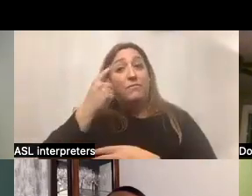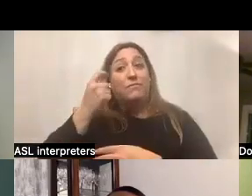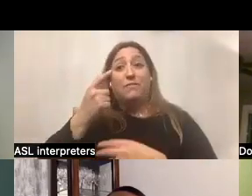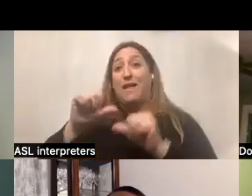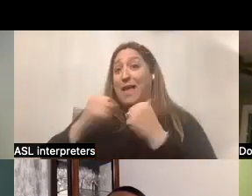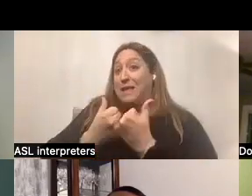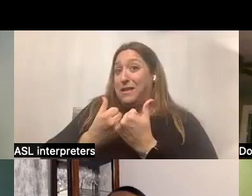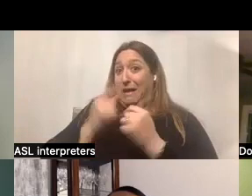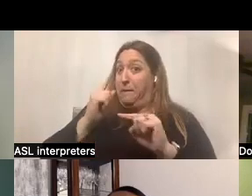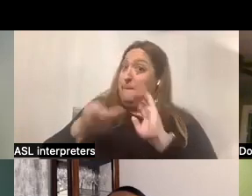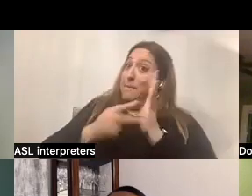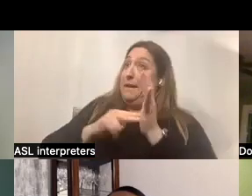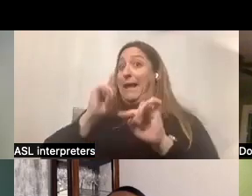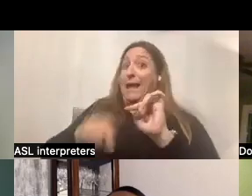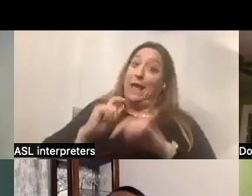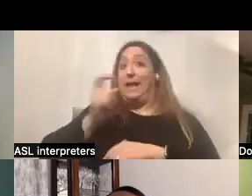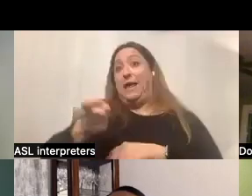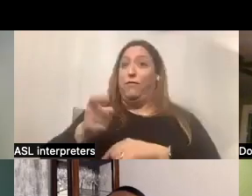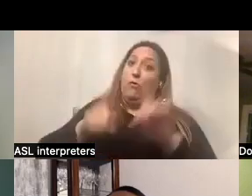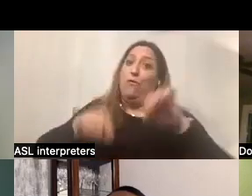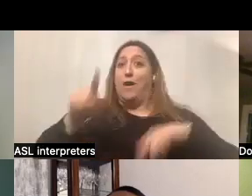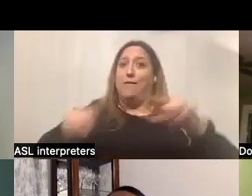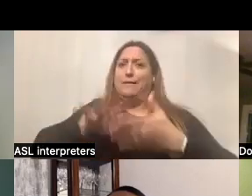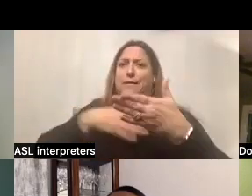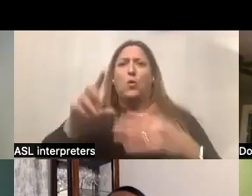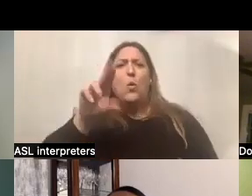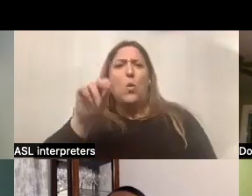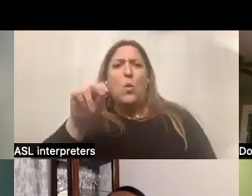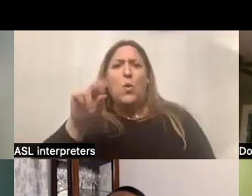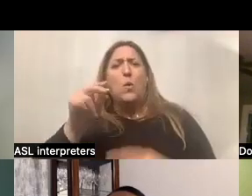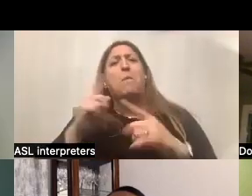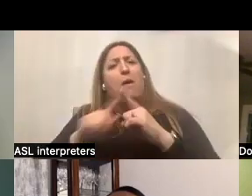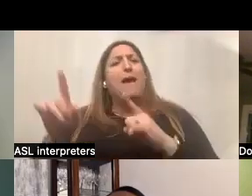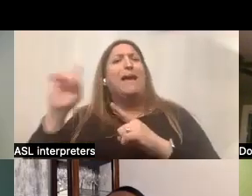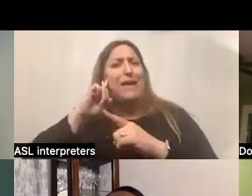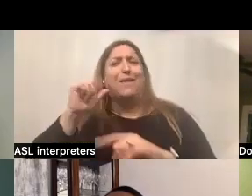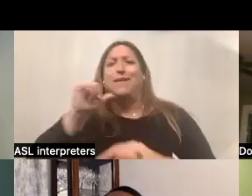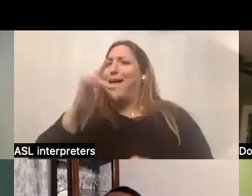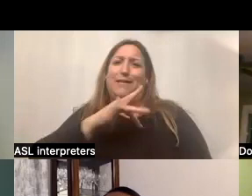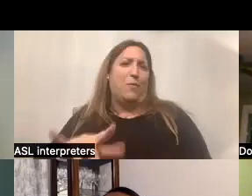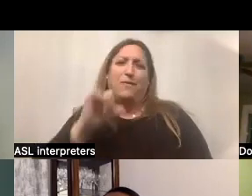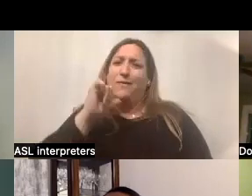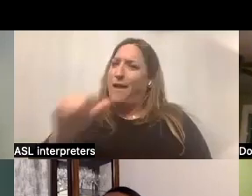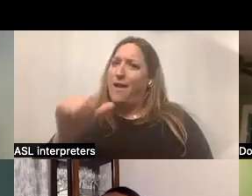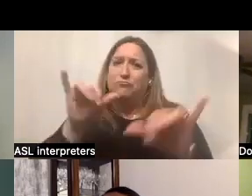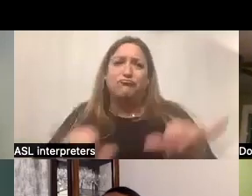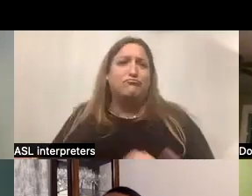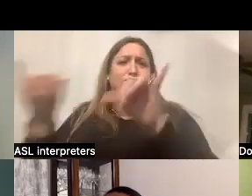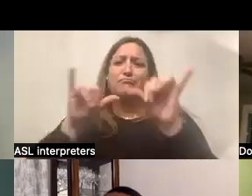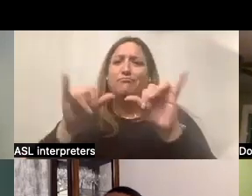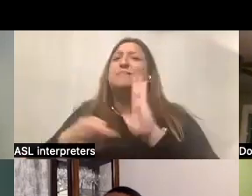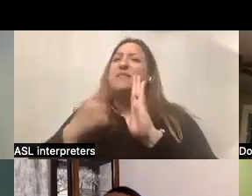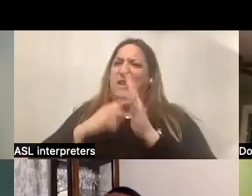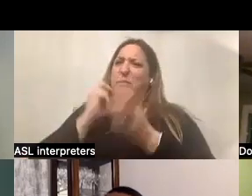cannot provide a varied schedule of staffing, but we hear that it's not as typical and, um, sometimes difficult